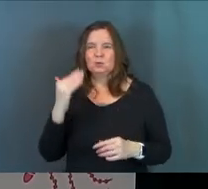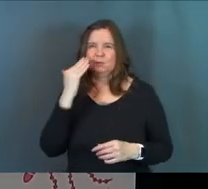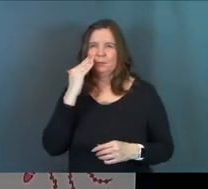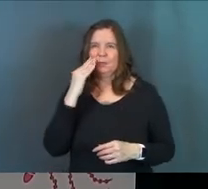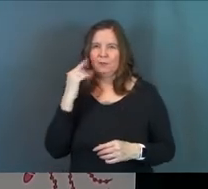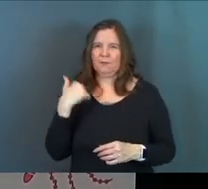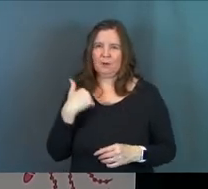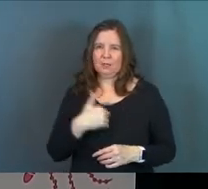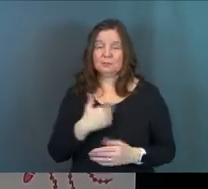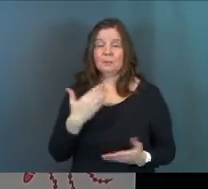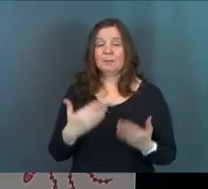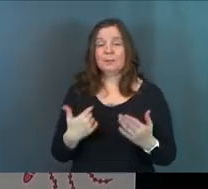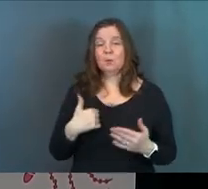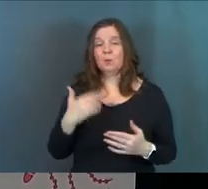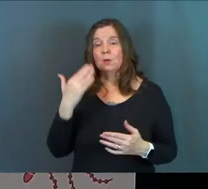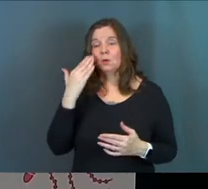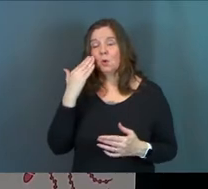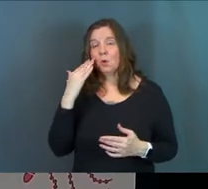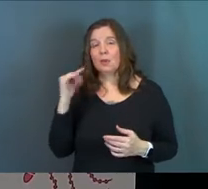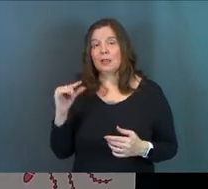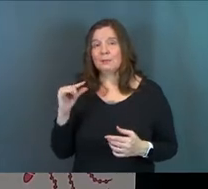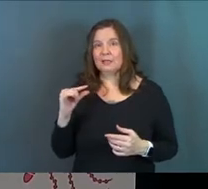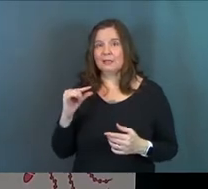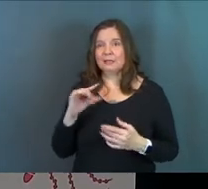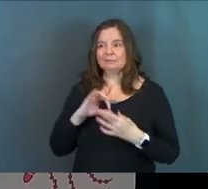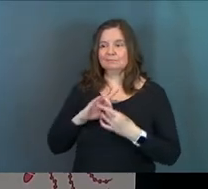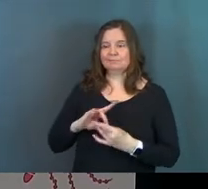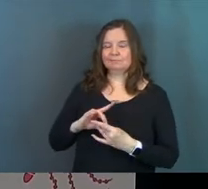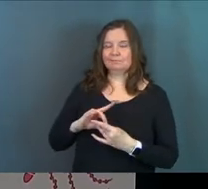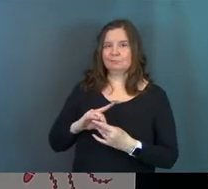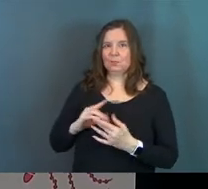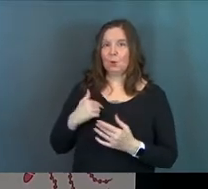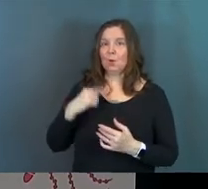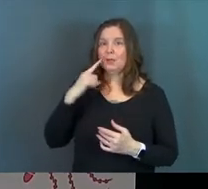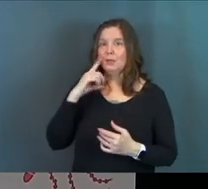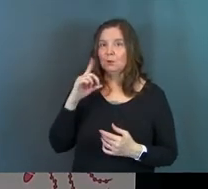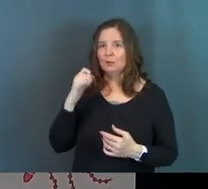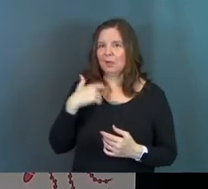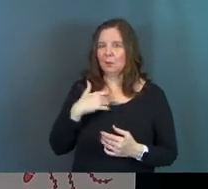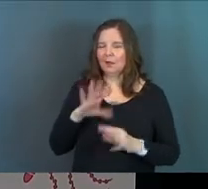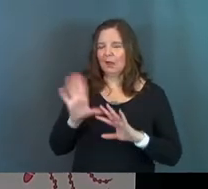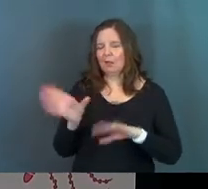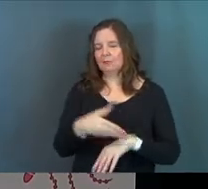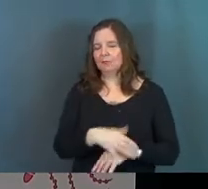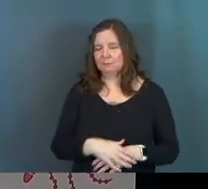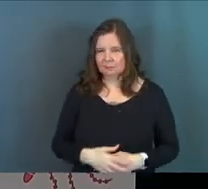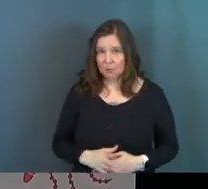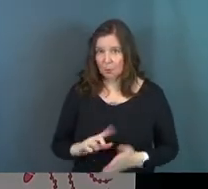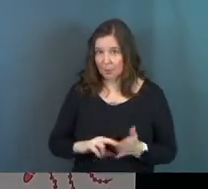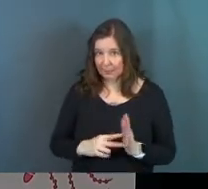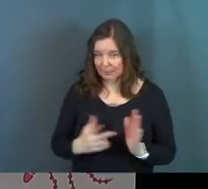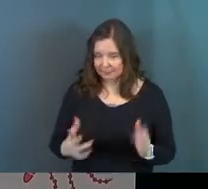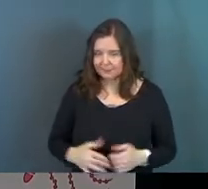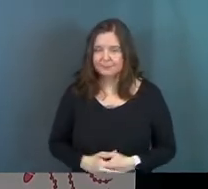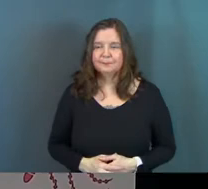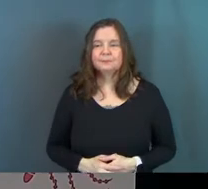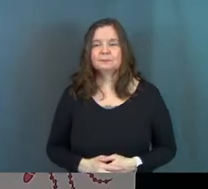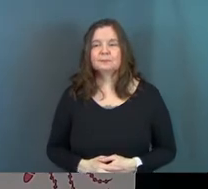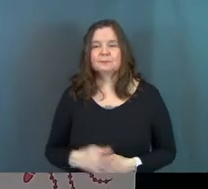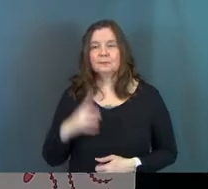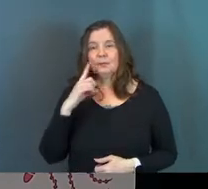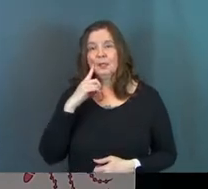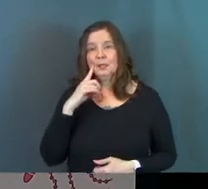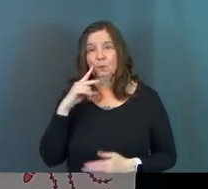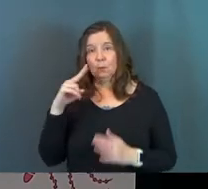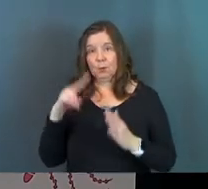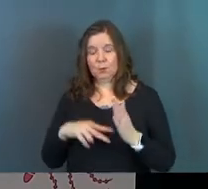familiar for us. Maybe we kind of know this a little too well, or maybe we think we do that we kind of brush over it. Here, here's what I mean by this. I think we